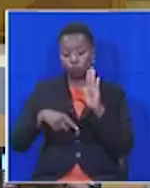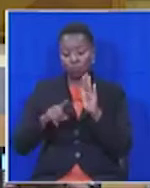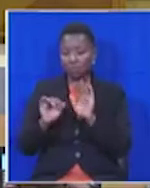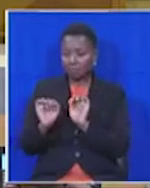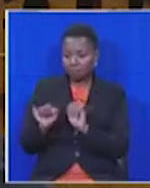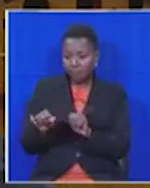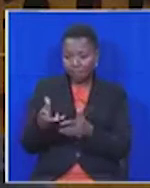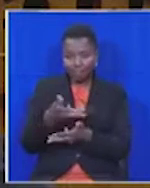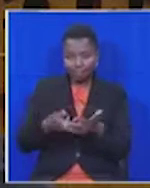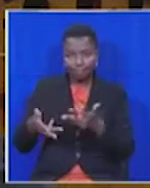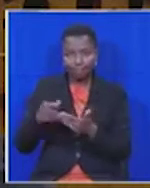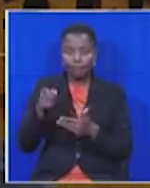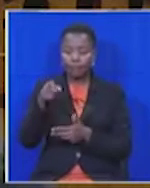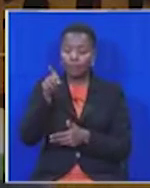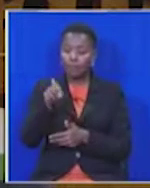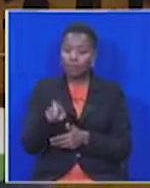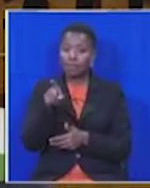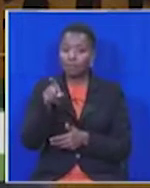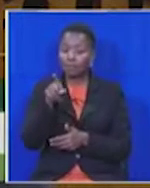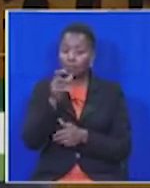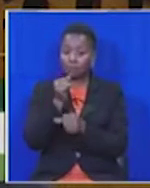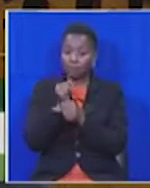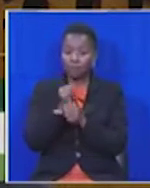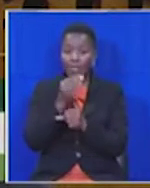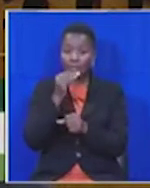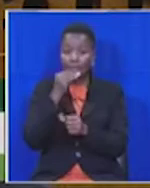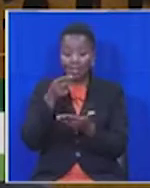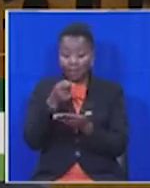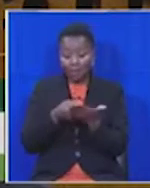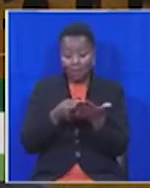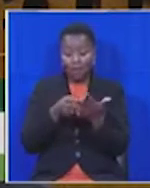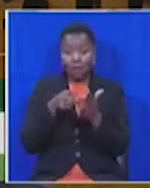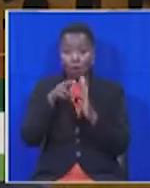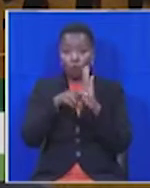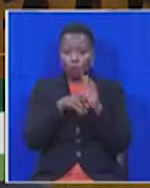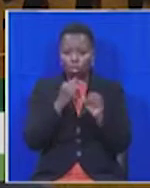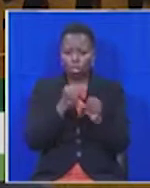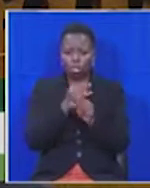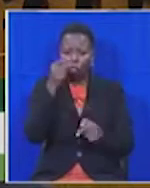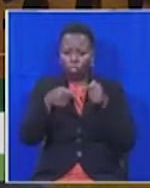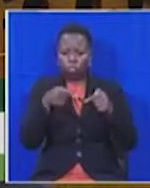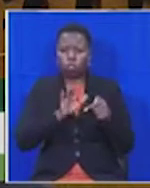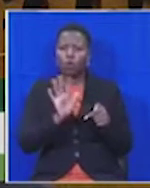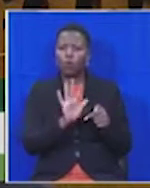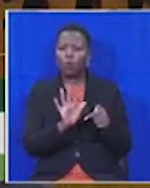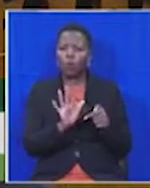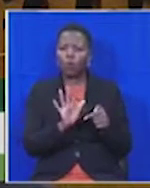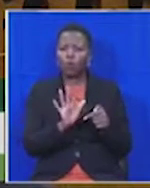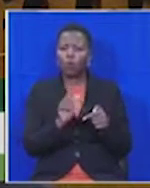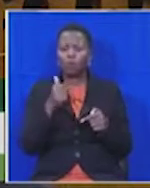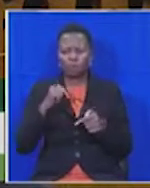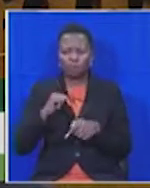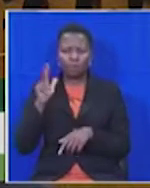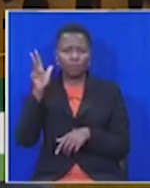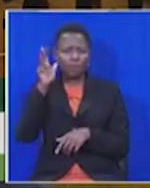I think we must be careful that we do not throw the baby out with the bathwater. I think, listening to Honourable Mazzoni, there are a number